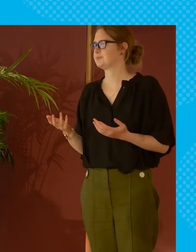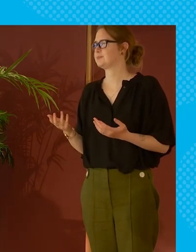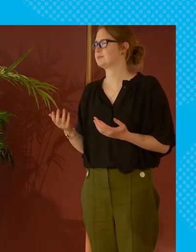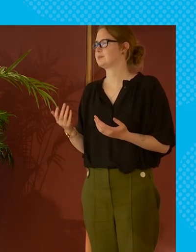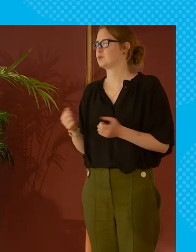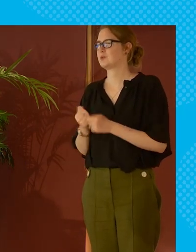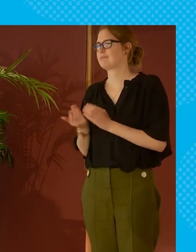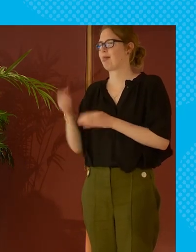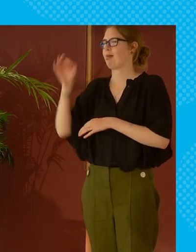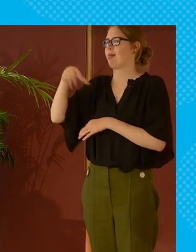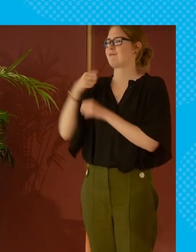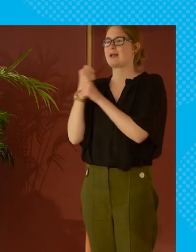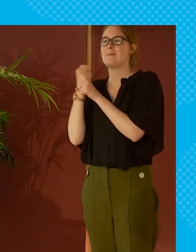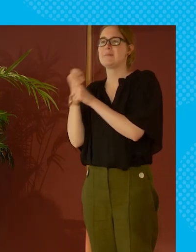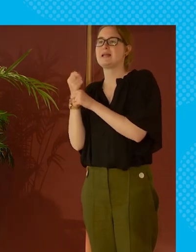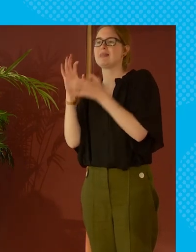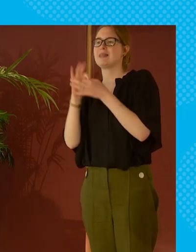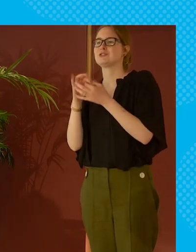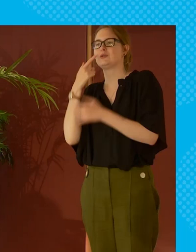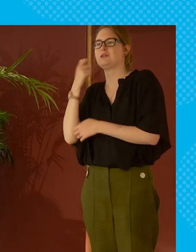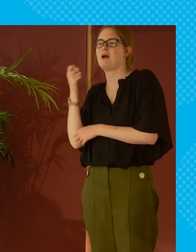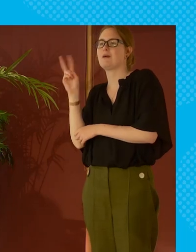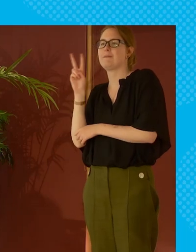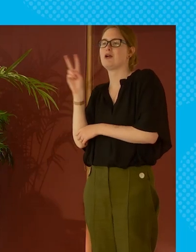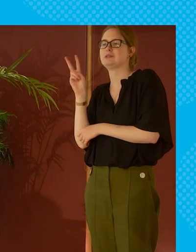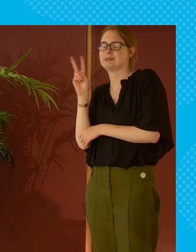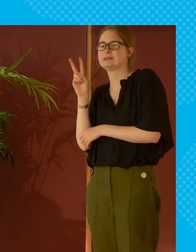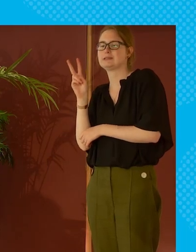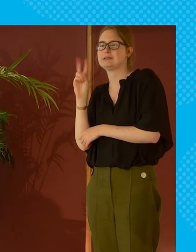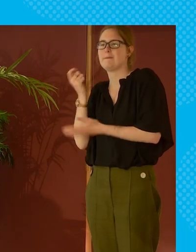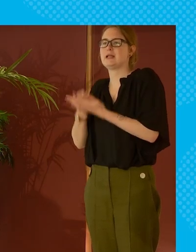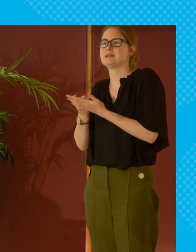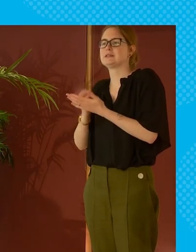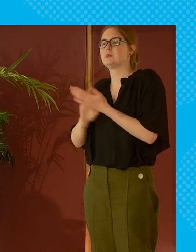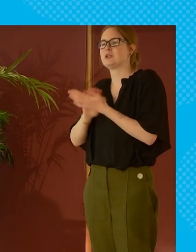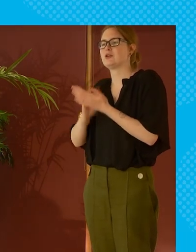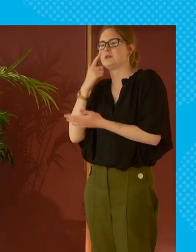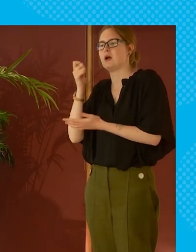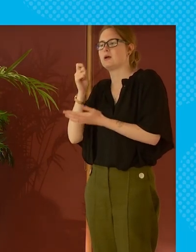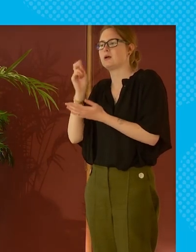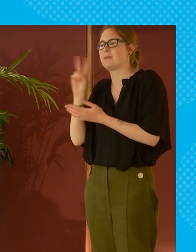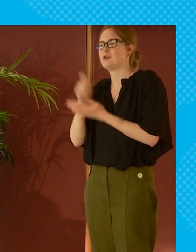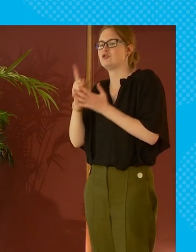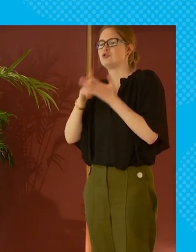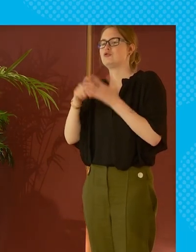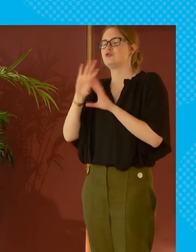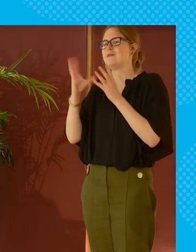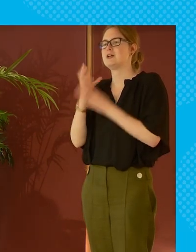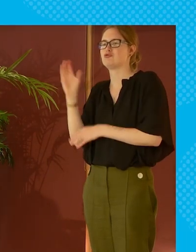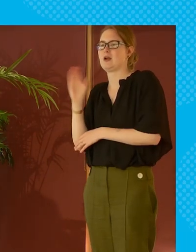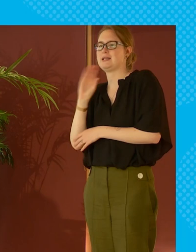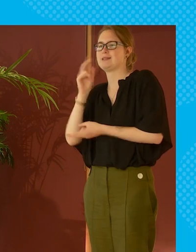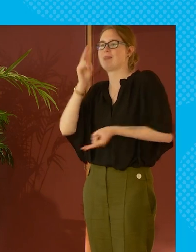i'll plugged for a campaign we've got at the moment which is around the young parent penalty that as a young parent you get a lower rate of universal credit